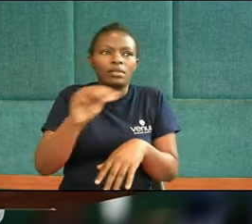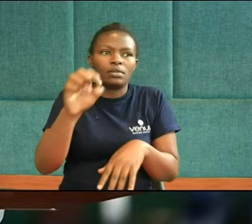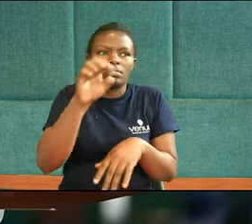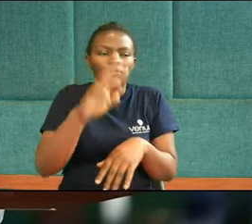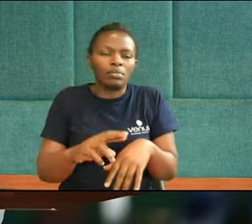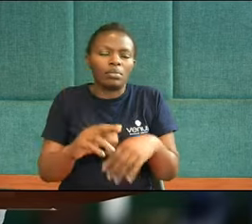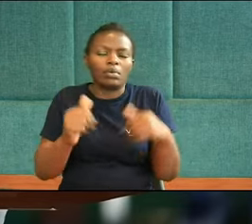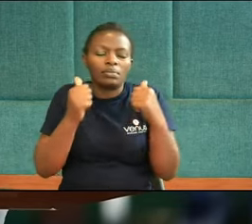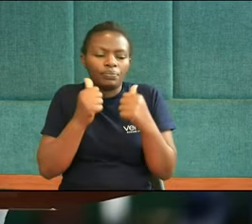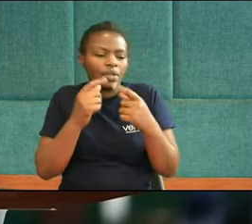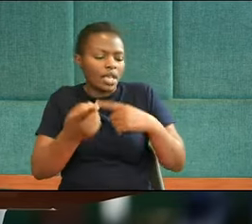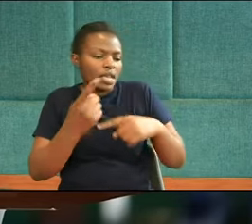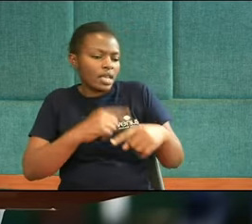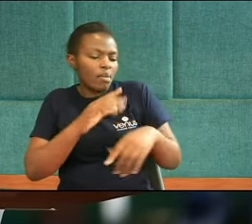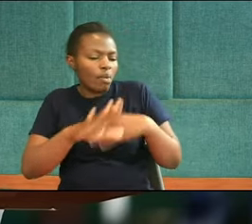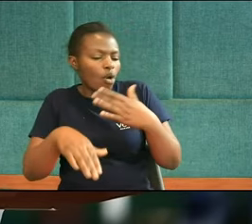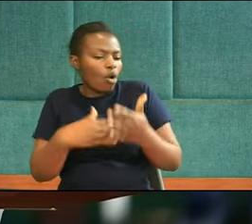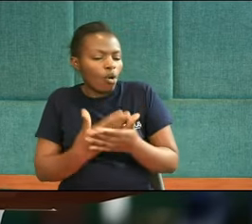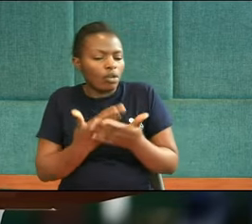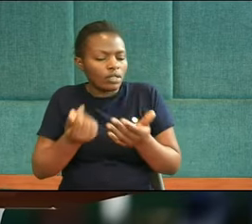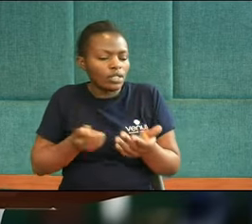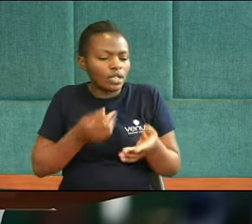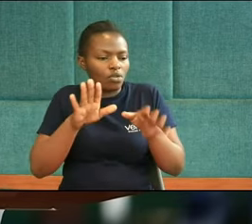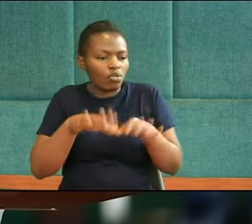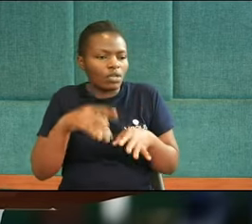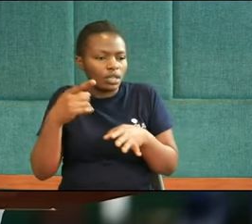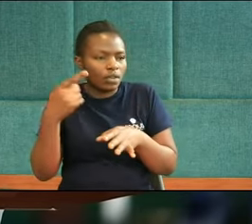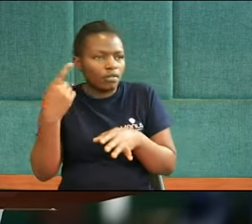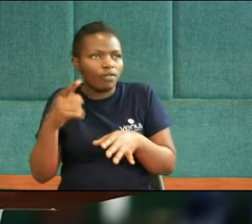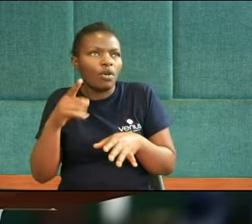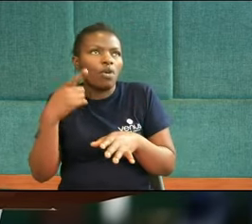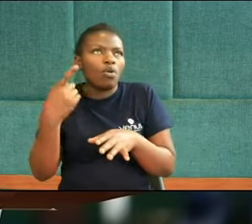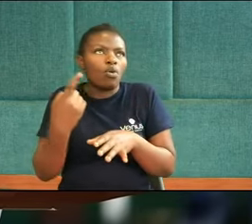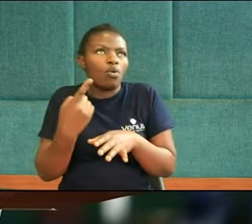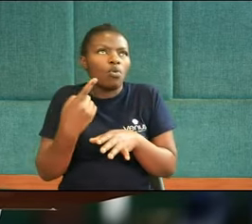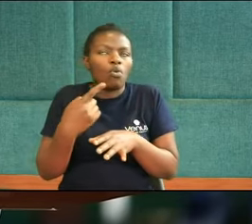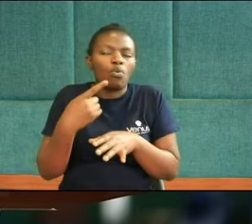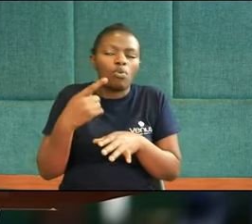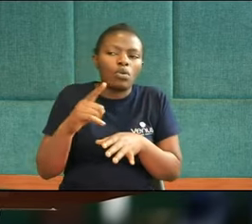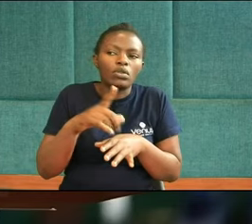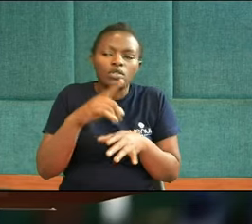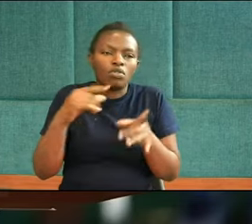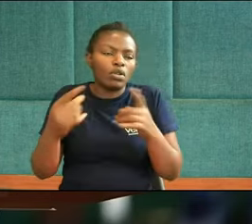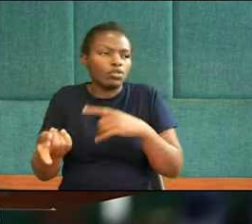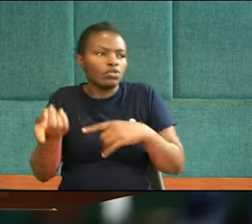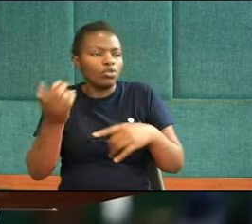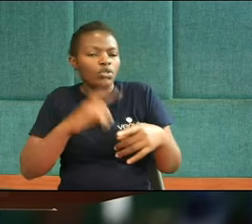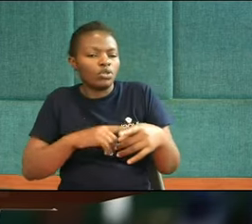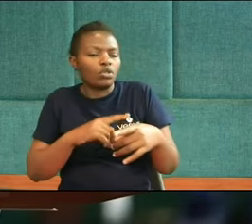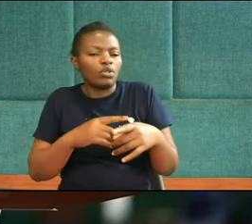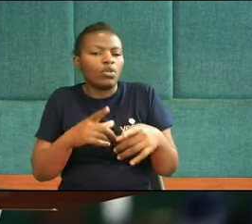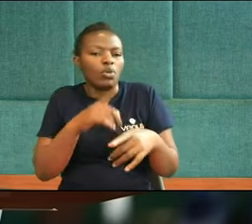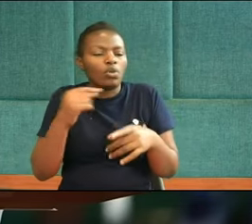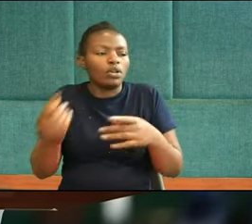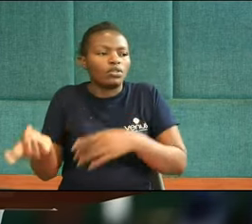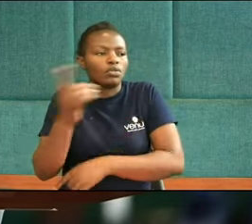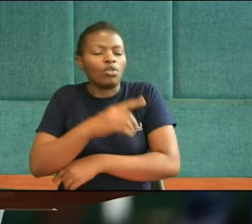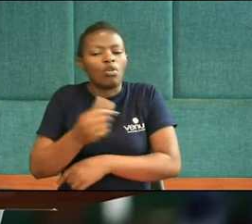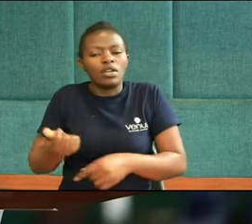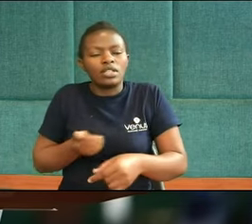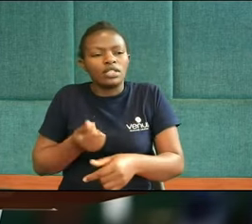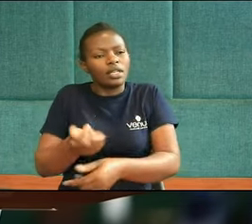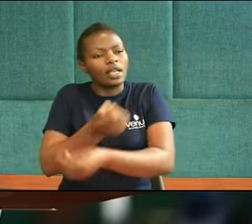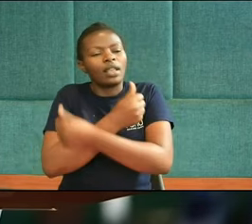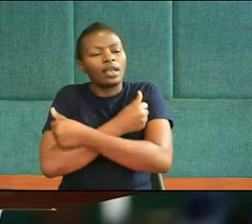to start third grade in the fall. When she finished third grade, she couldn't wait to start fourth grade. She loved her school.